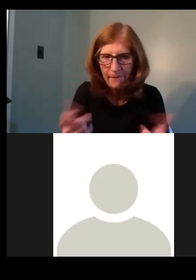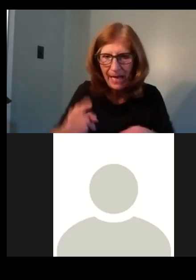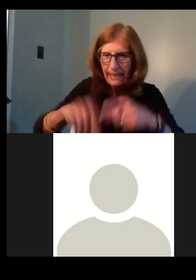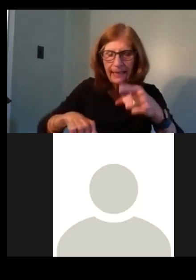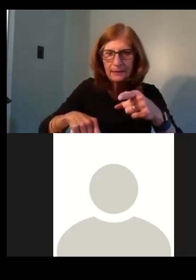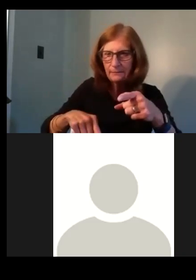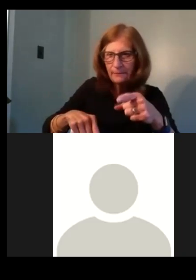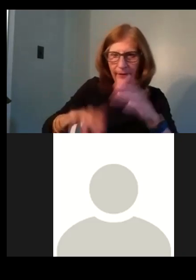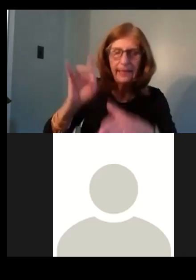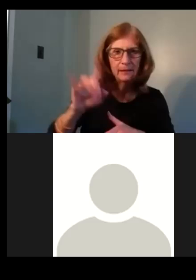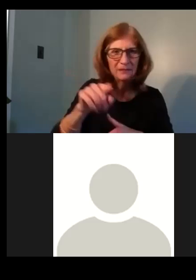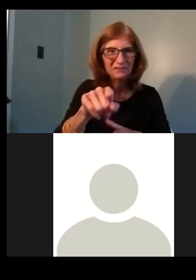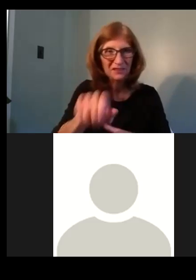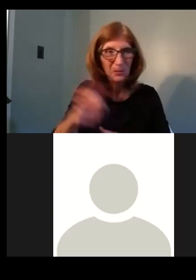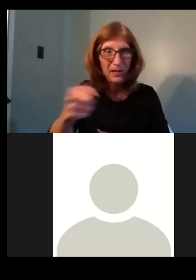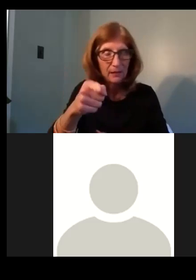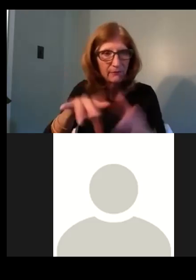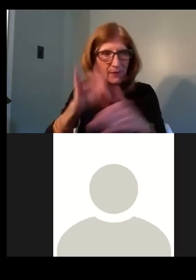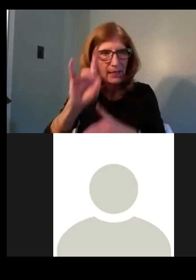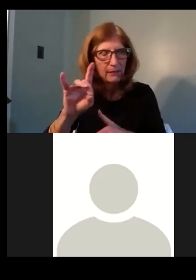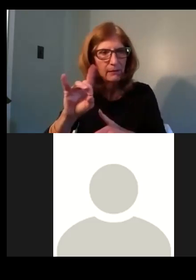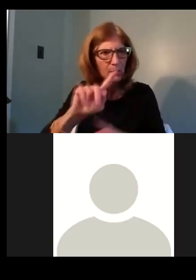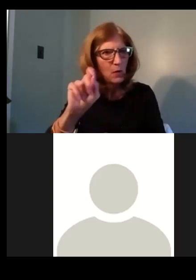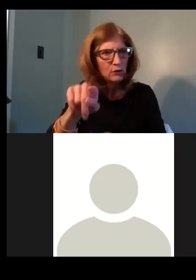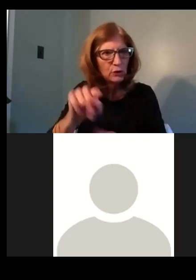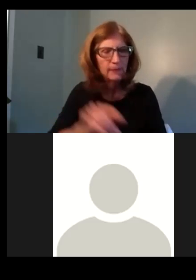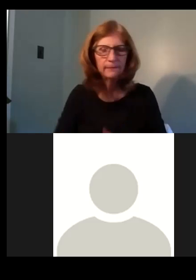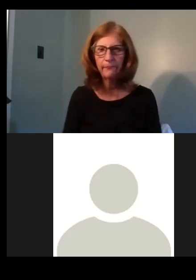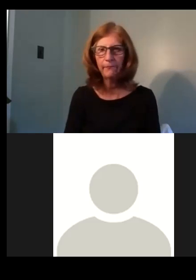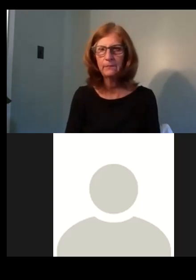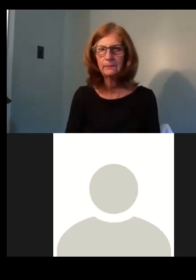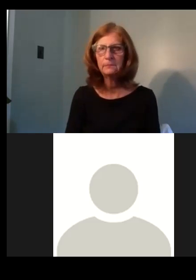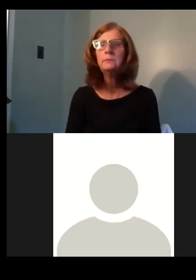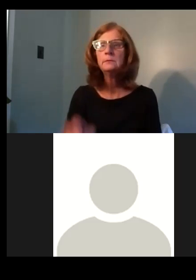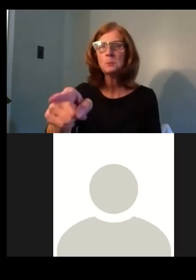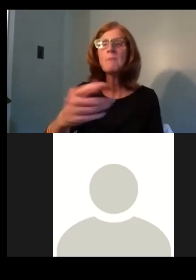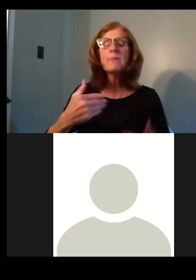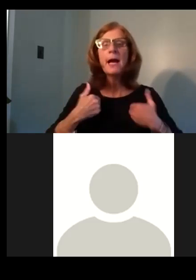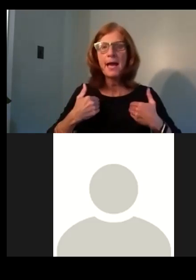read it out. I've got that for you.